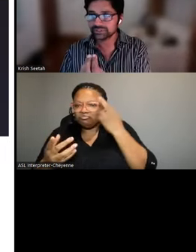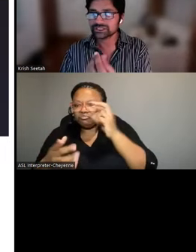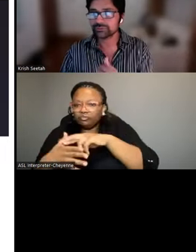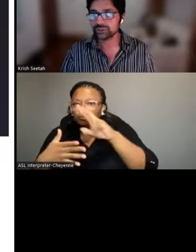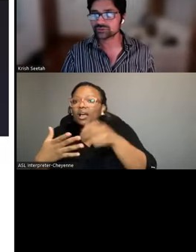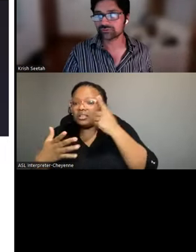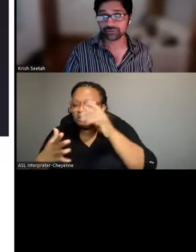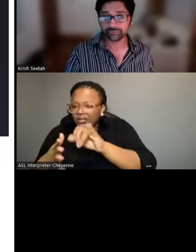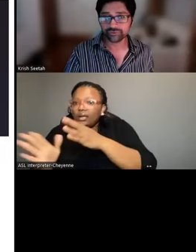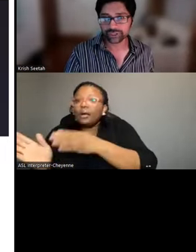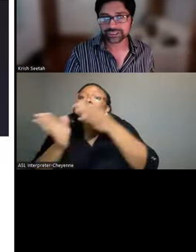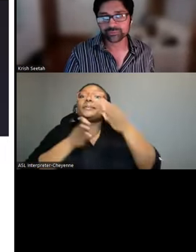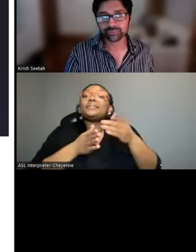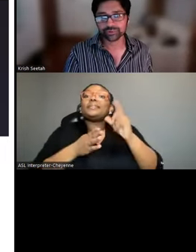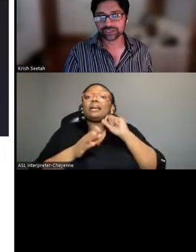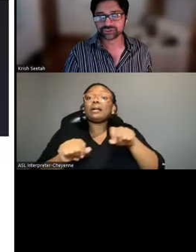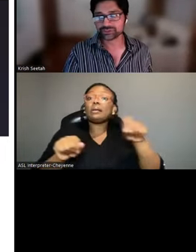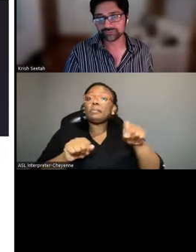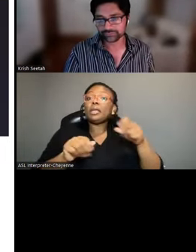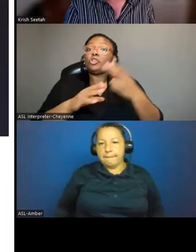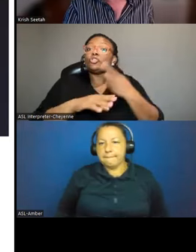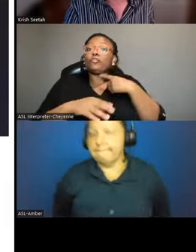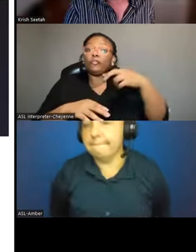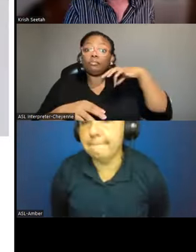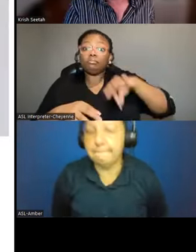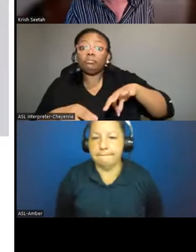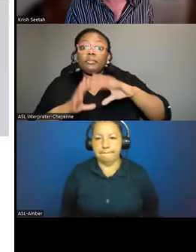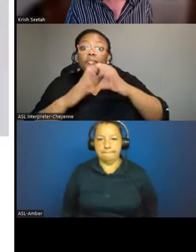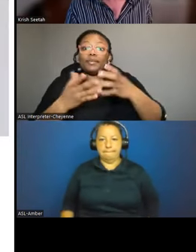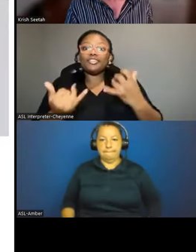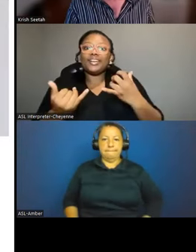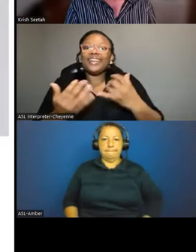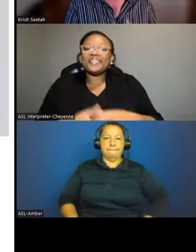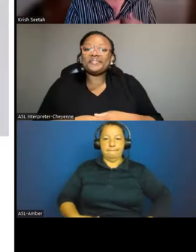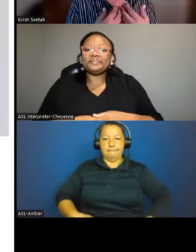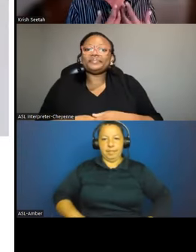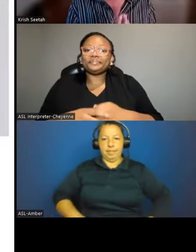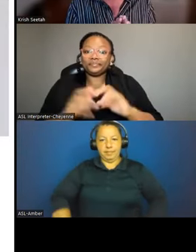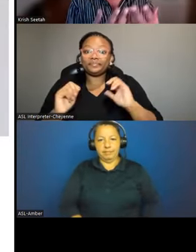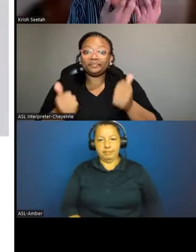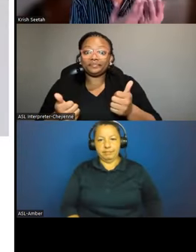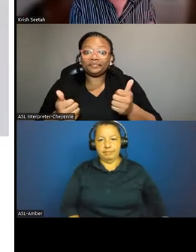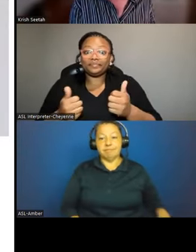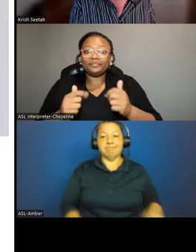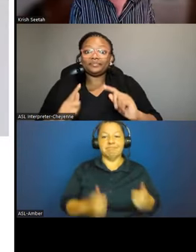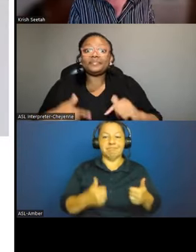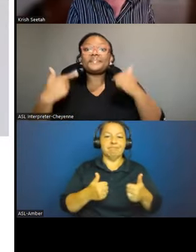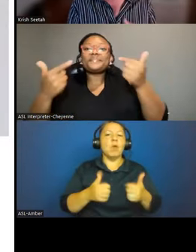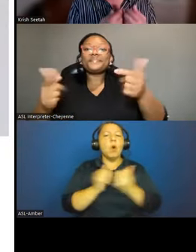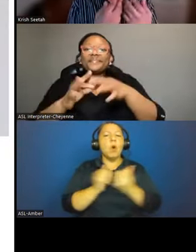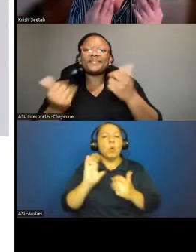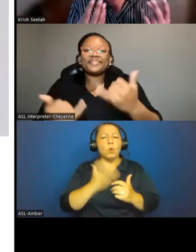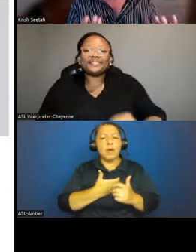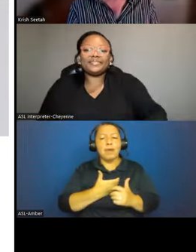something that could potentially be useful for the for the contemporary populations of the modern world, basically. We, with our coral